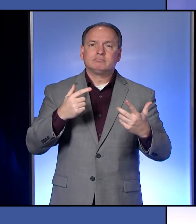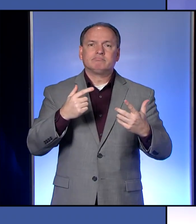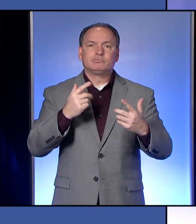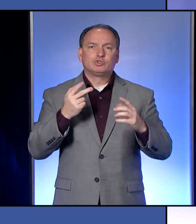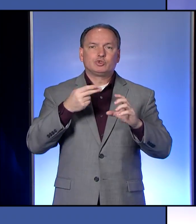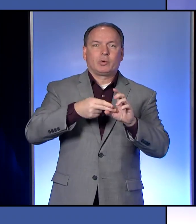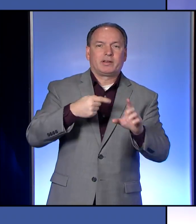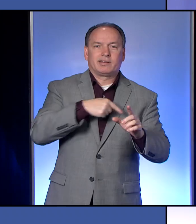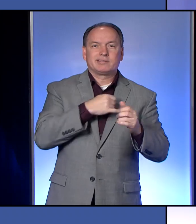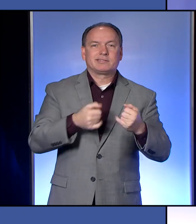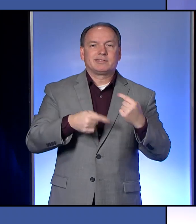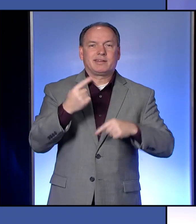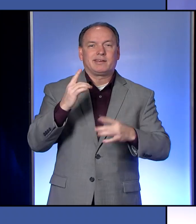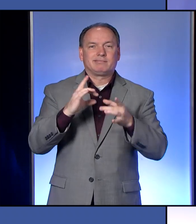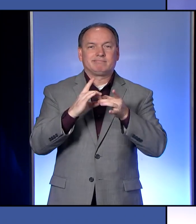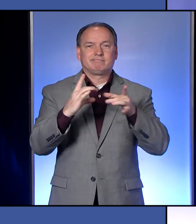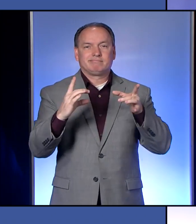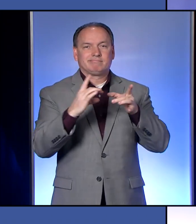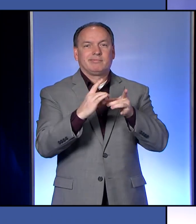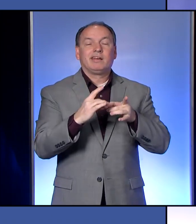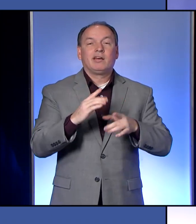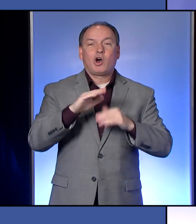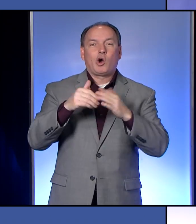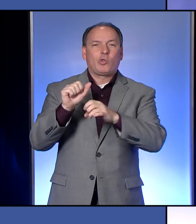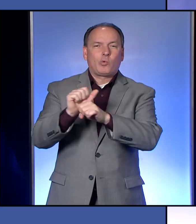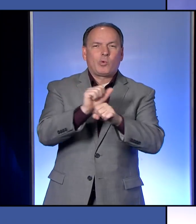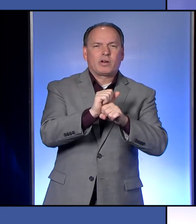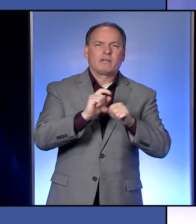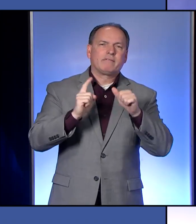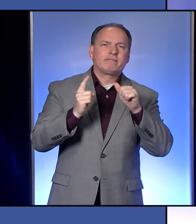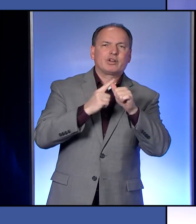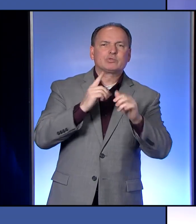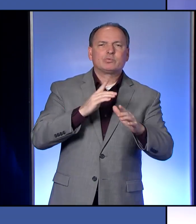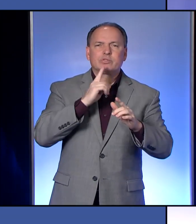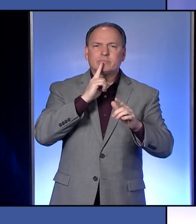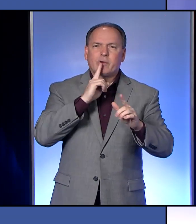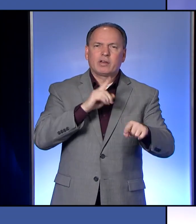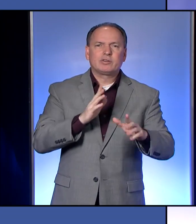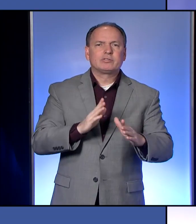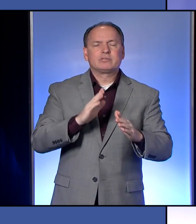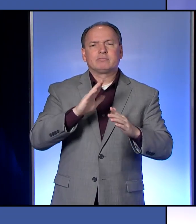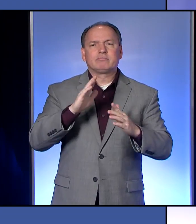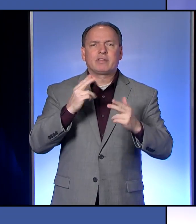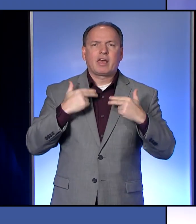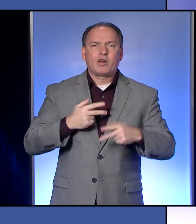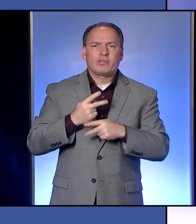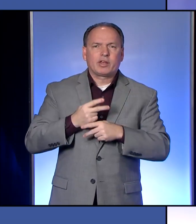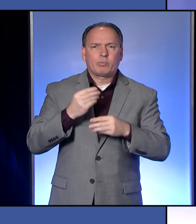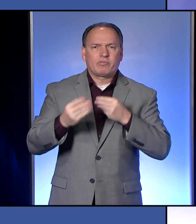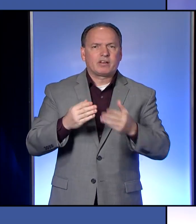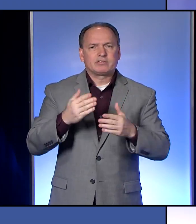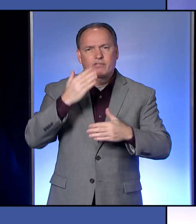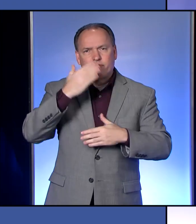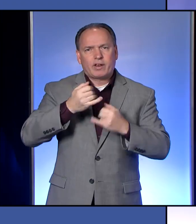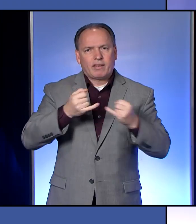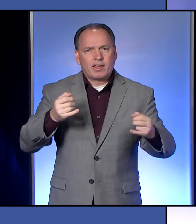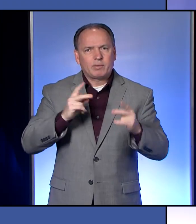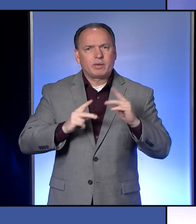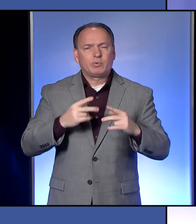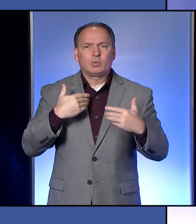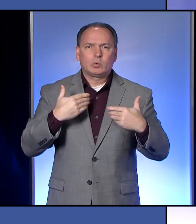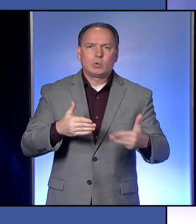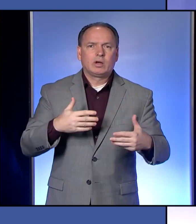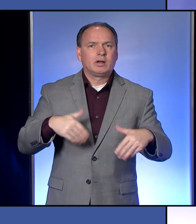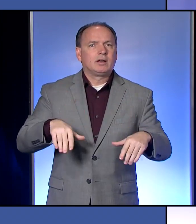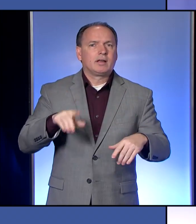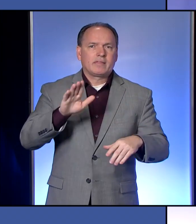days and for all the work that those first responders, those health care providers, those on the front lines who are really putting their